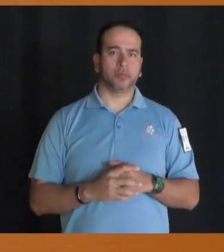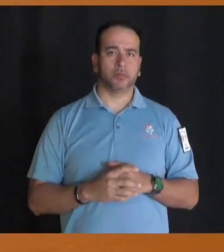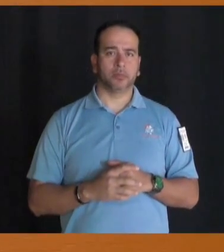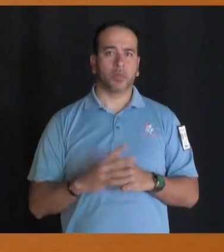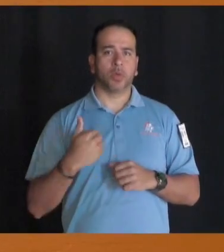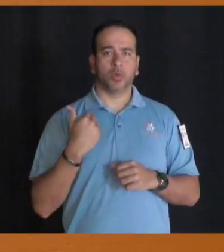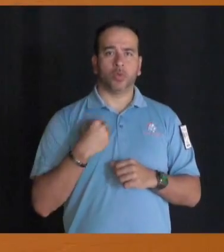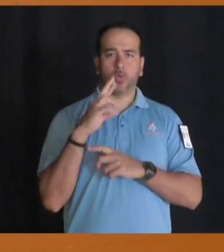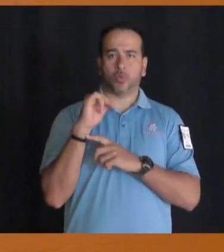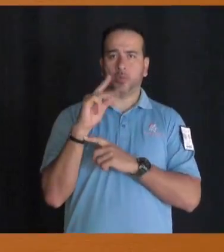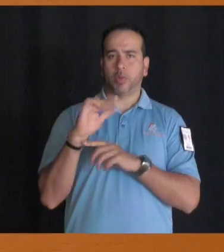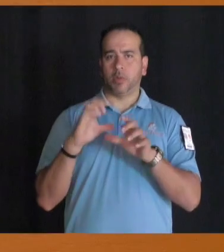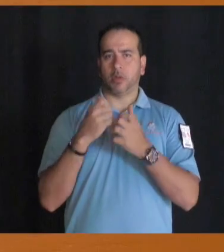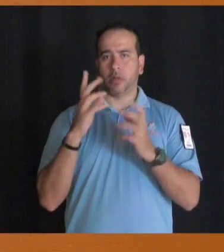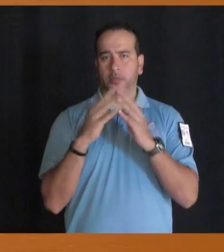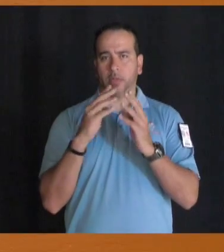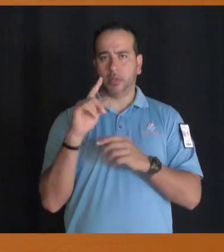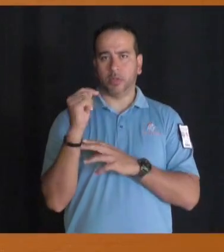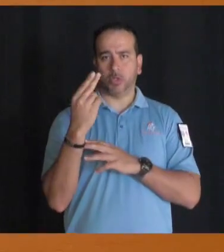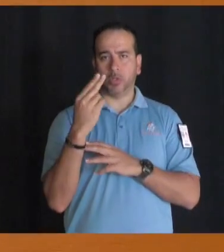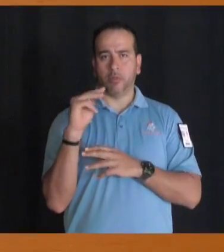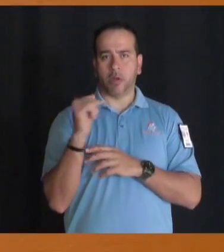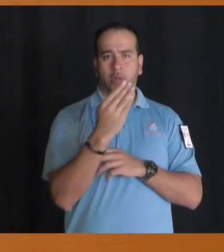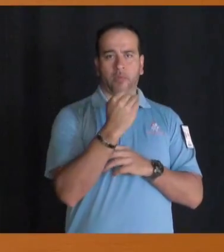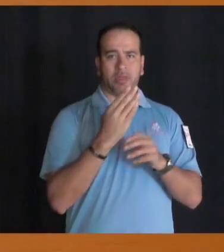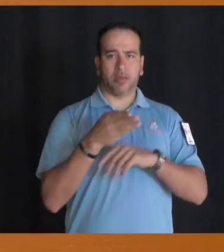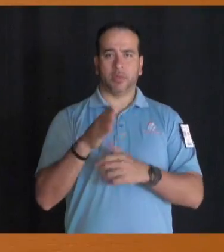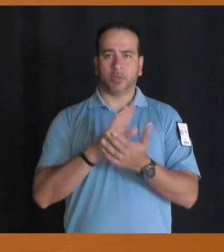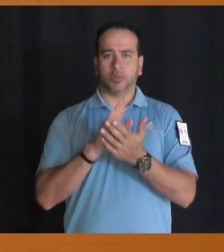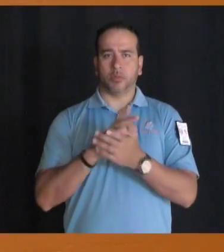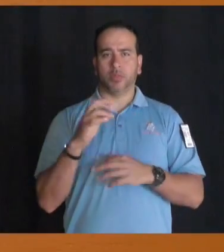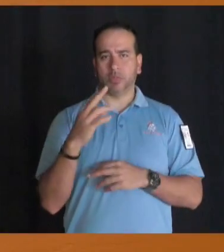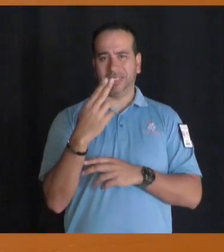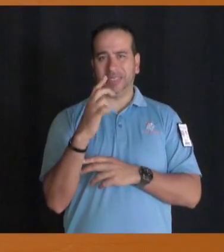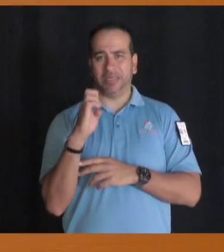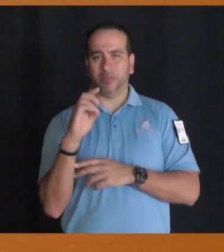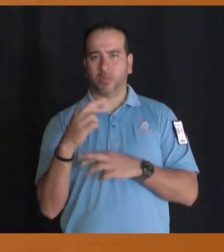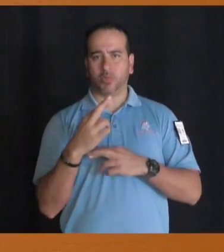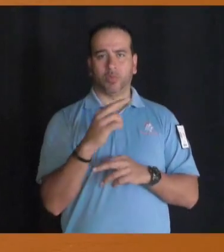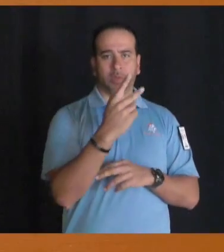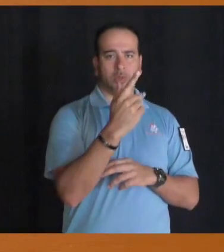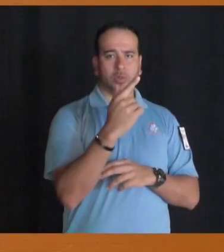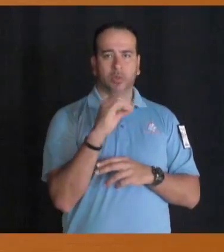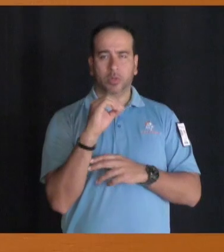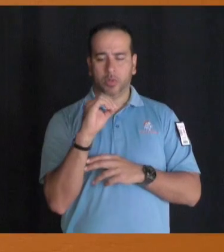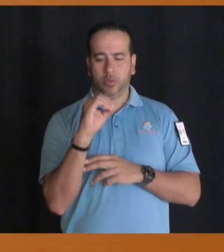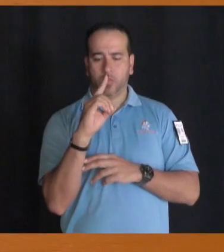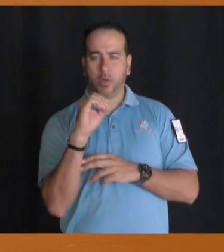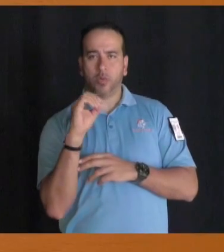The Young Republicans Club is meeting Thursday, March 14th after school in Mr. Hibbard's room 13109.